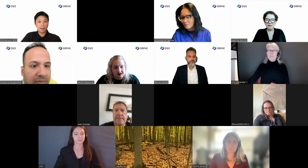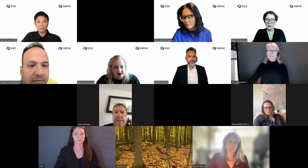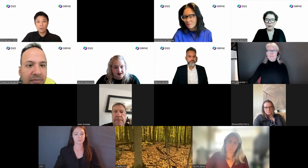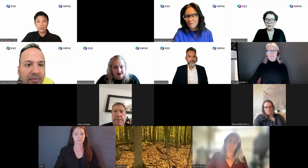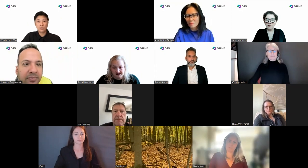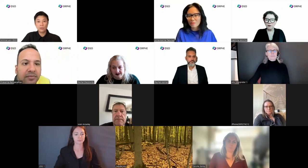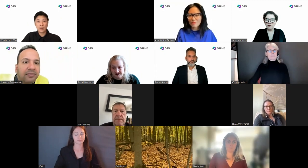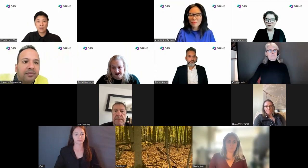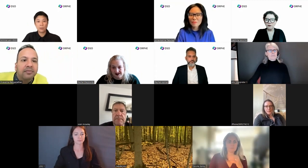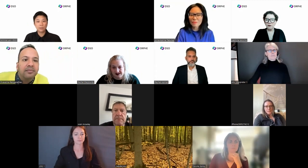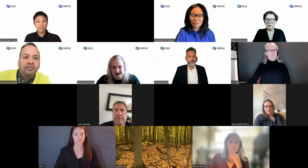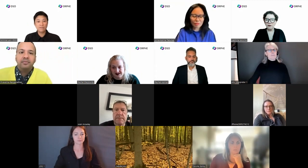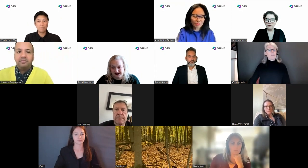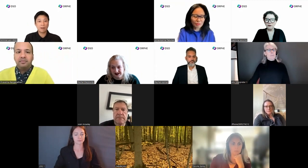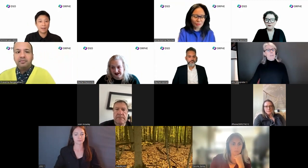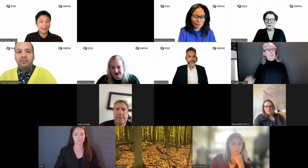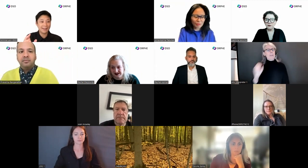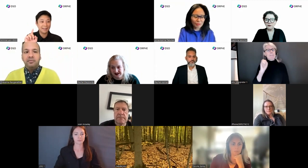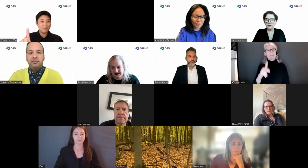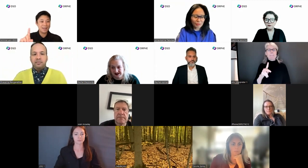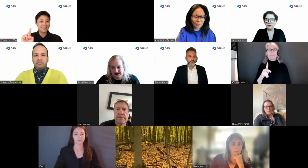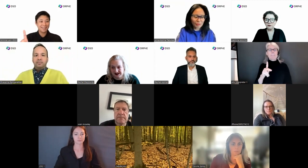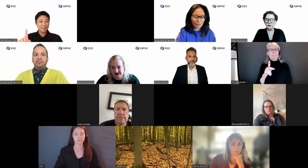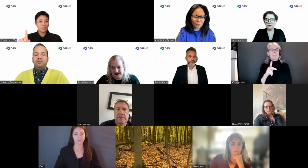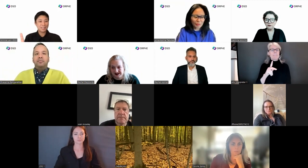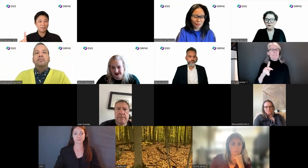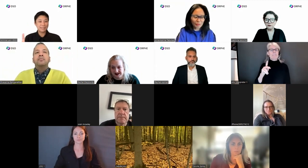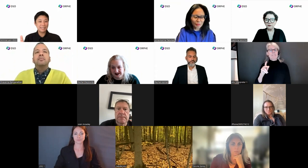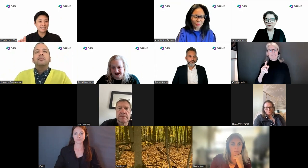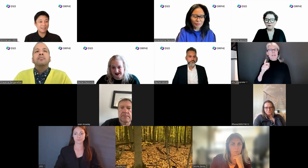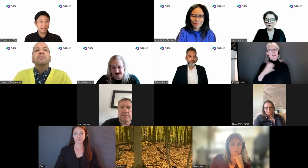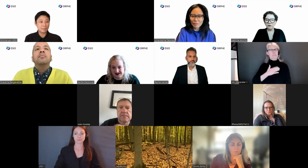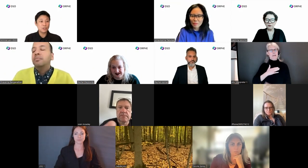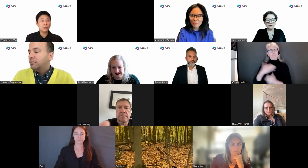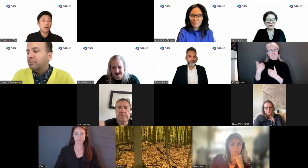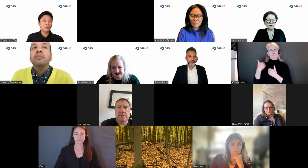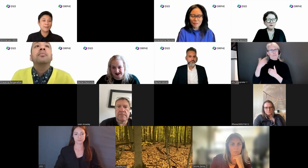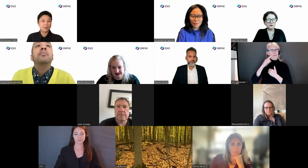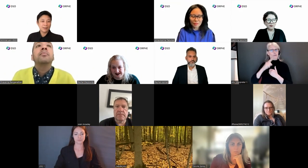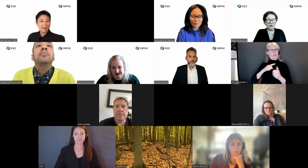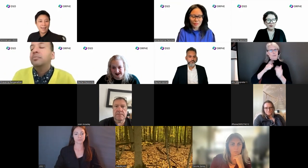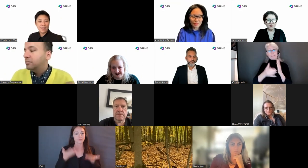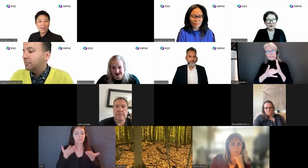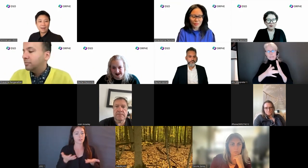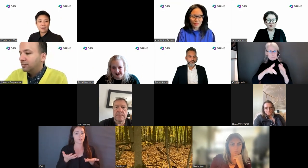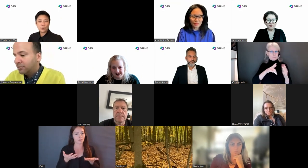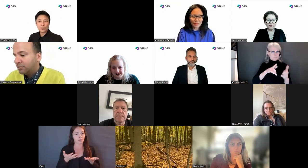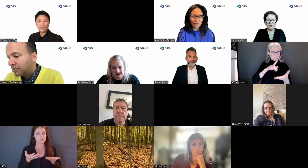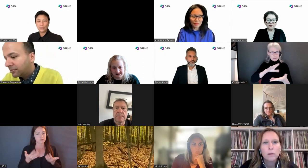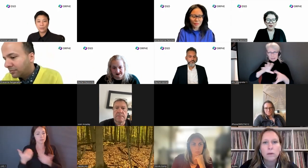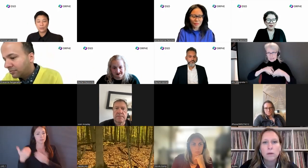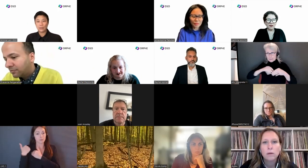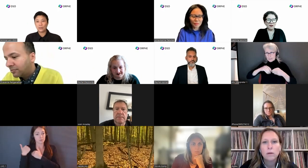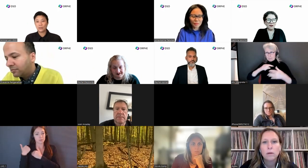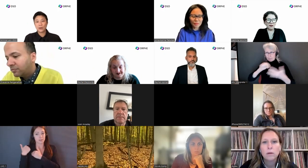Okay. I'm going to now leave my admit responsibilities and leave that up to you, Audrey. And then I am